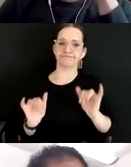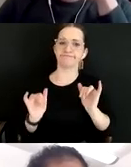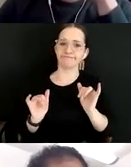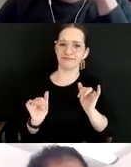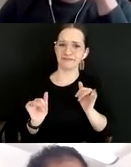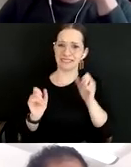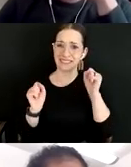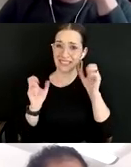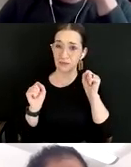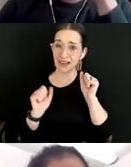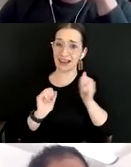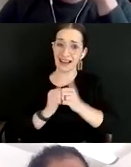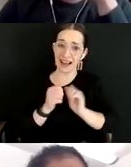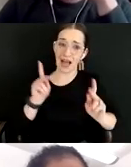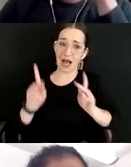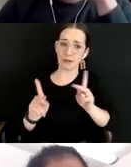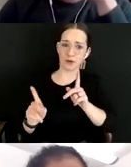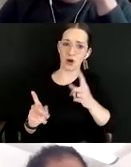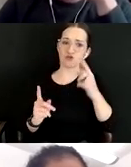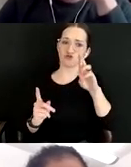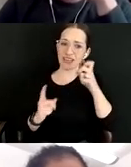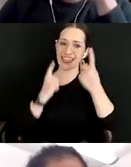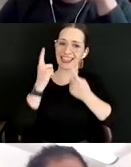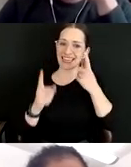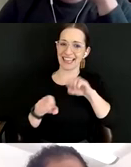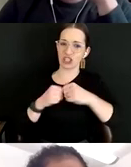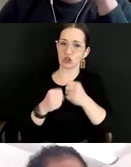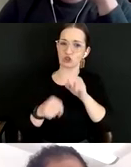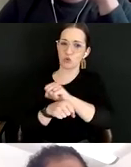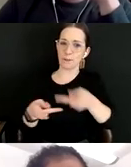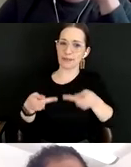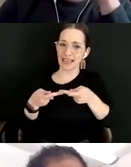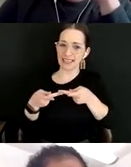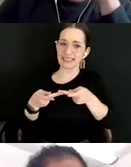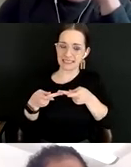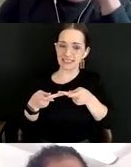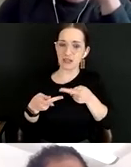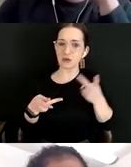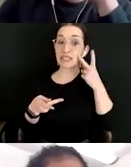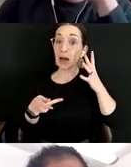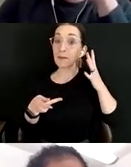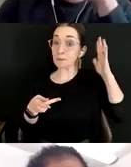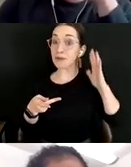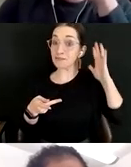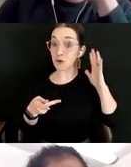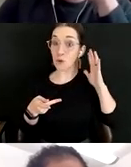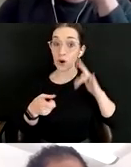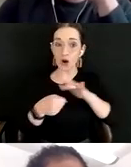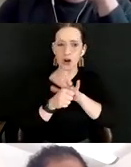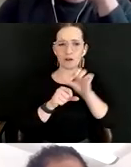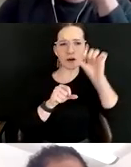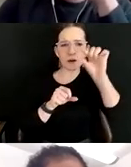elements of the workplace. We see small variances in how respondents used to prioritize the people they were around,